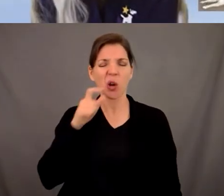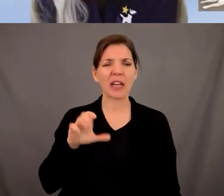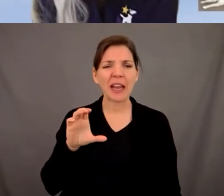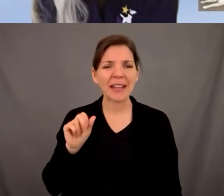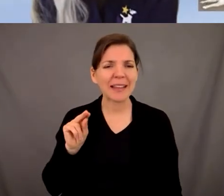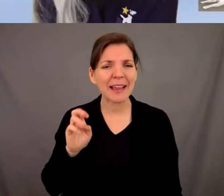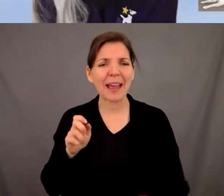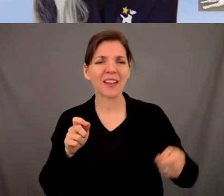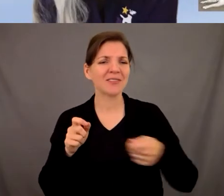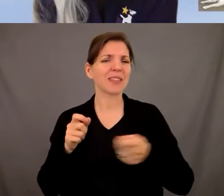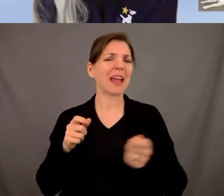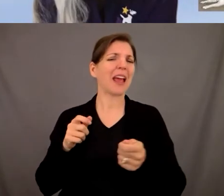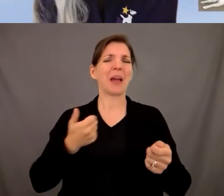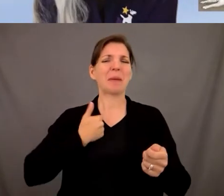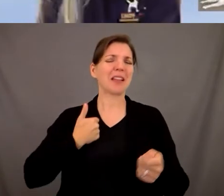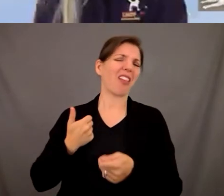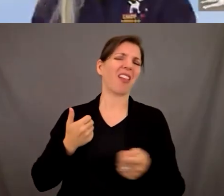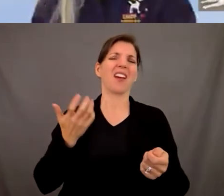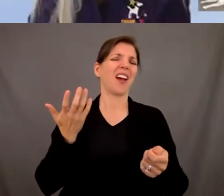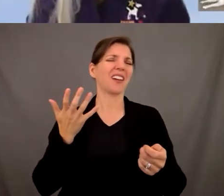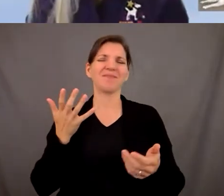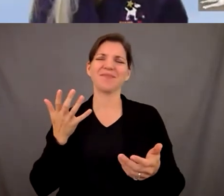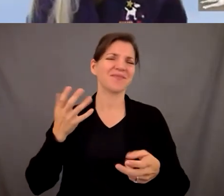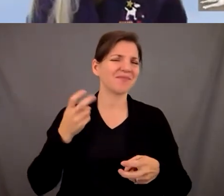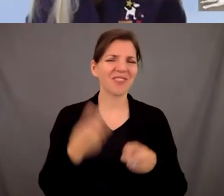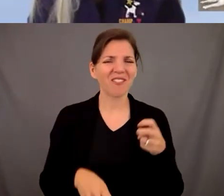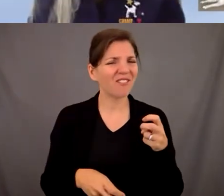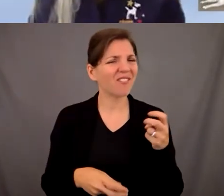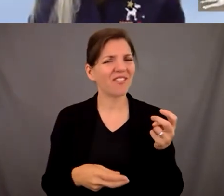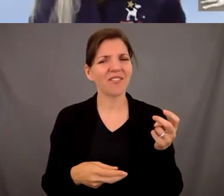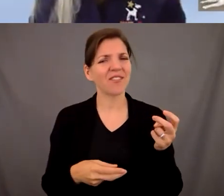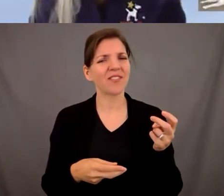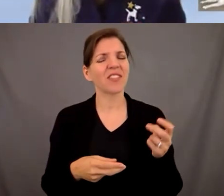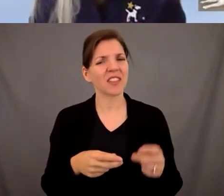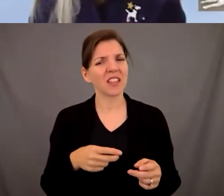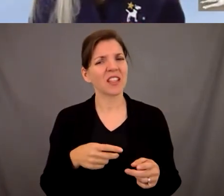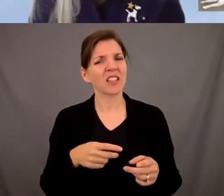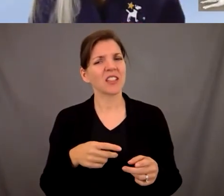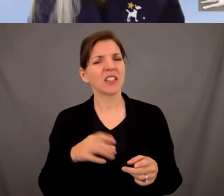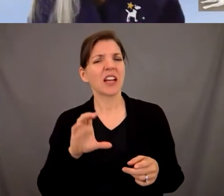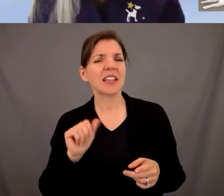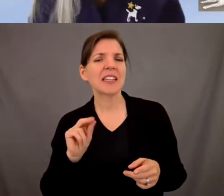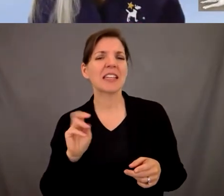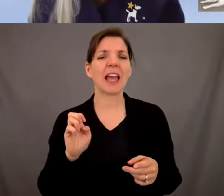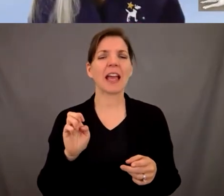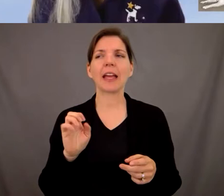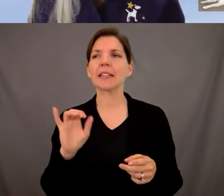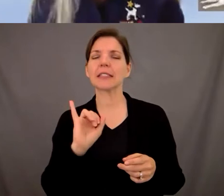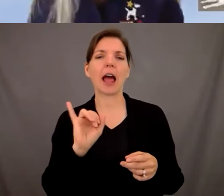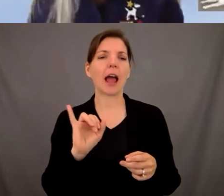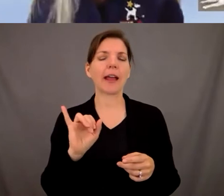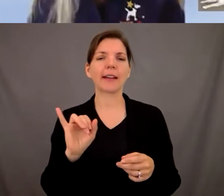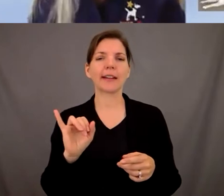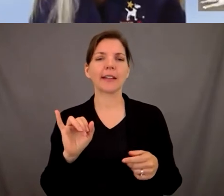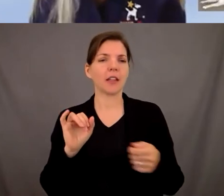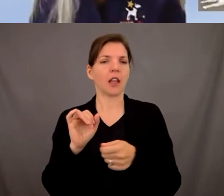to navigate different obstacles myself um so we do we give different analogies for that so canes is almost like you navigate the obstacles and